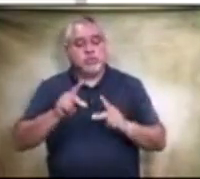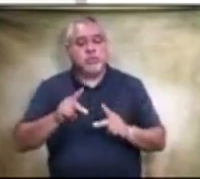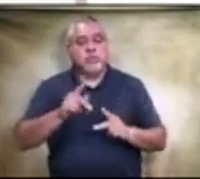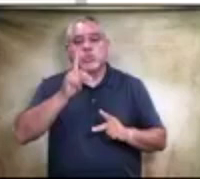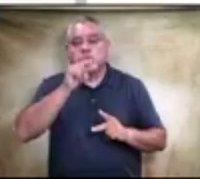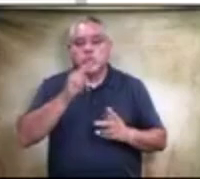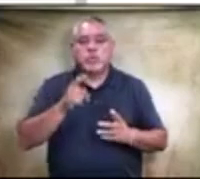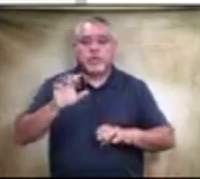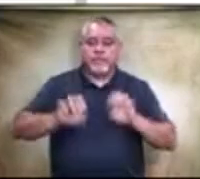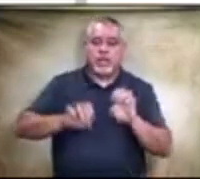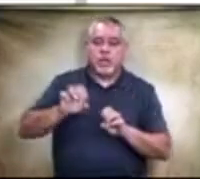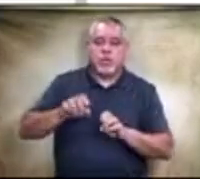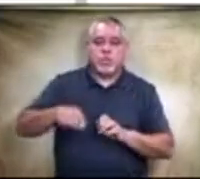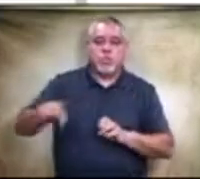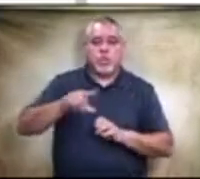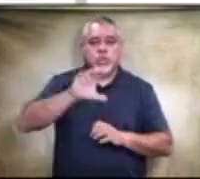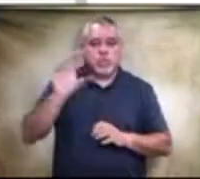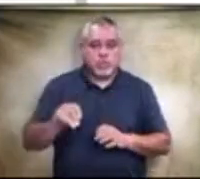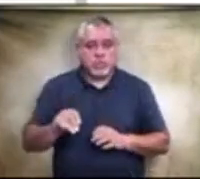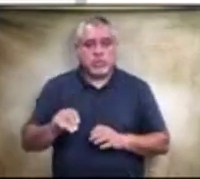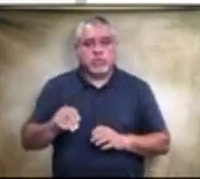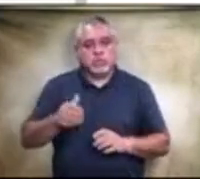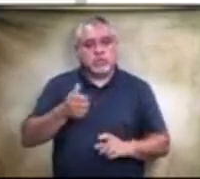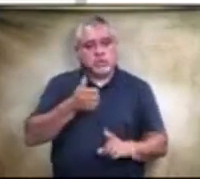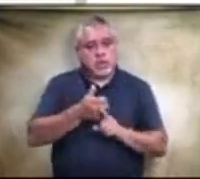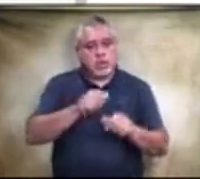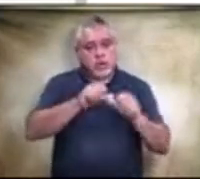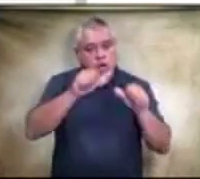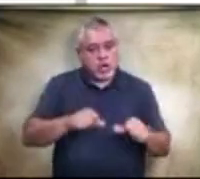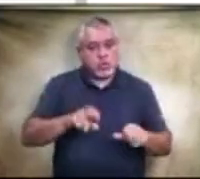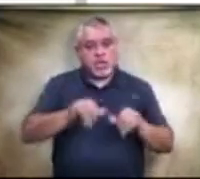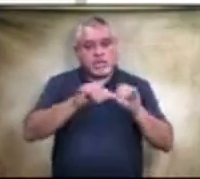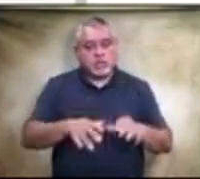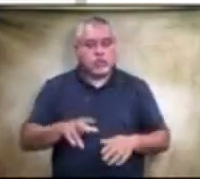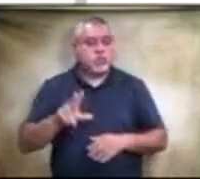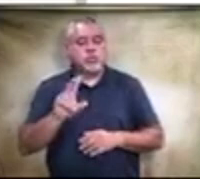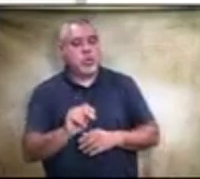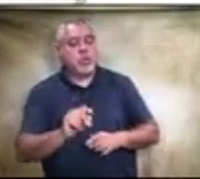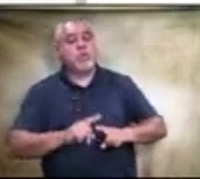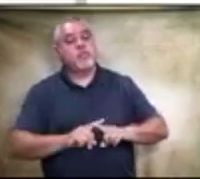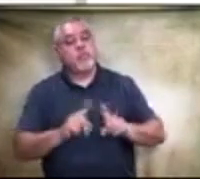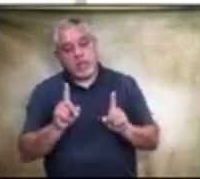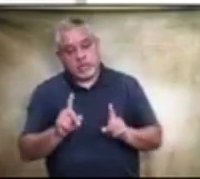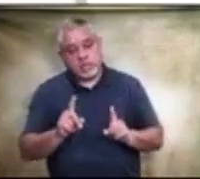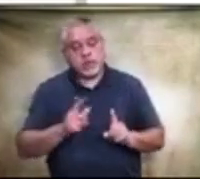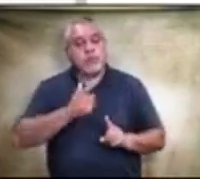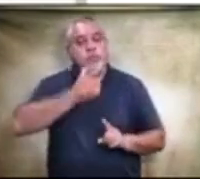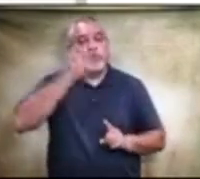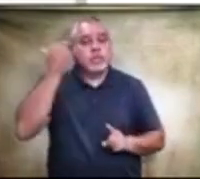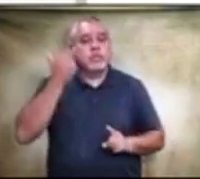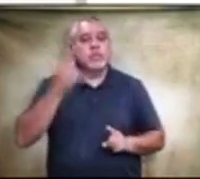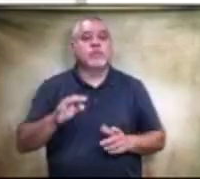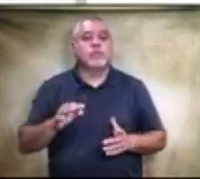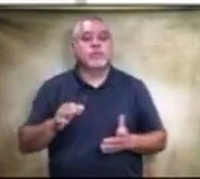evaluated those companies, are they architects or engineers? No, but because of our, because